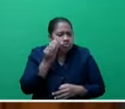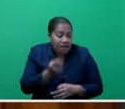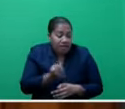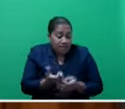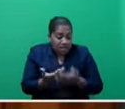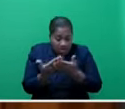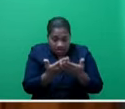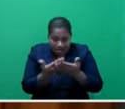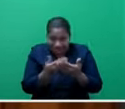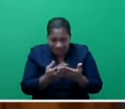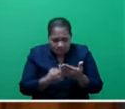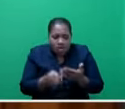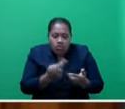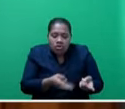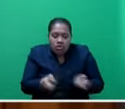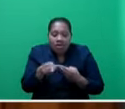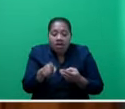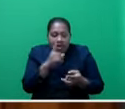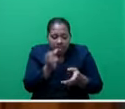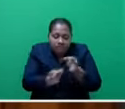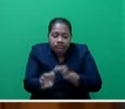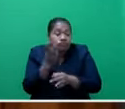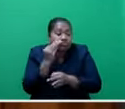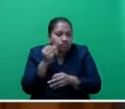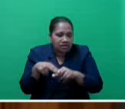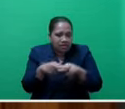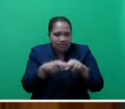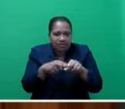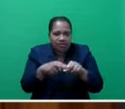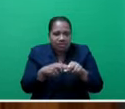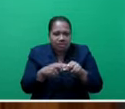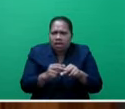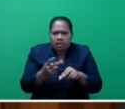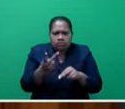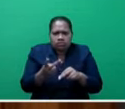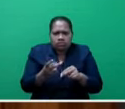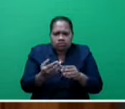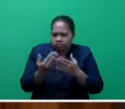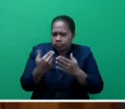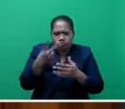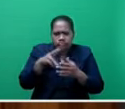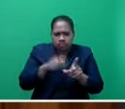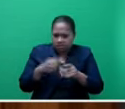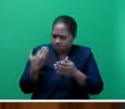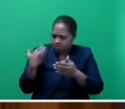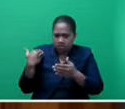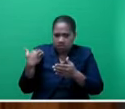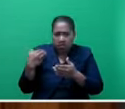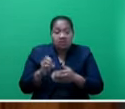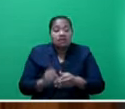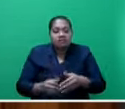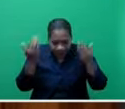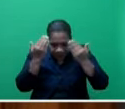recommended it as a replacement for sugar in Fiji nearly two decades ago. Mr. Speaker, it's